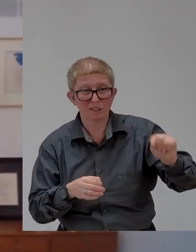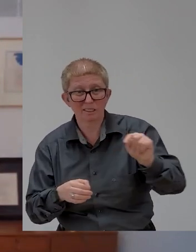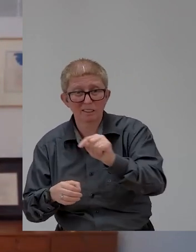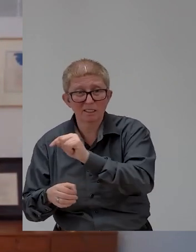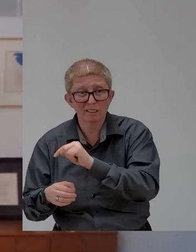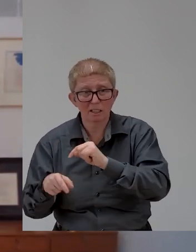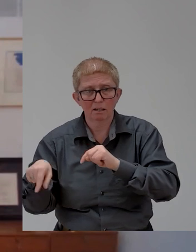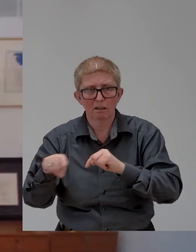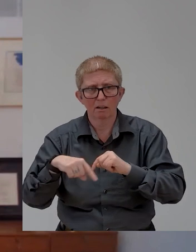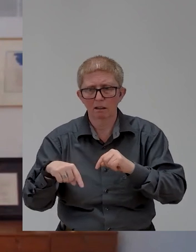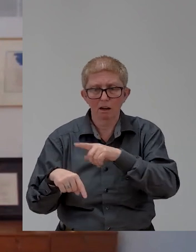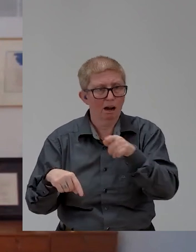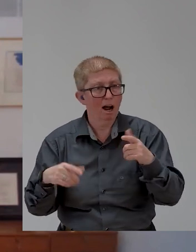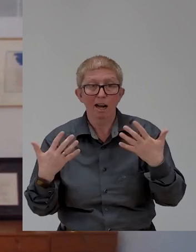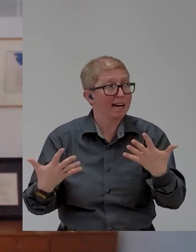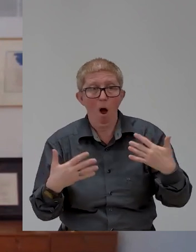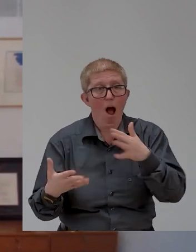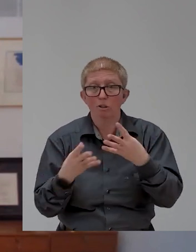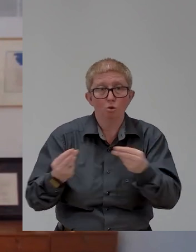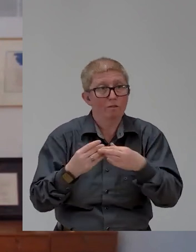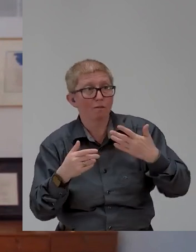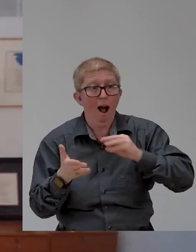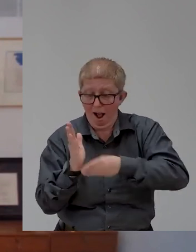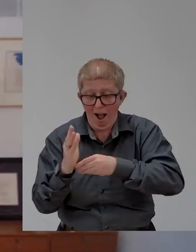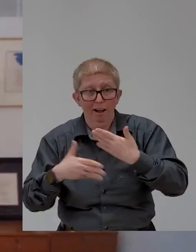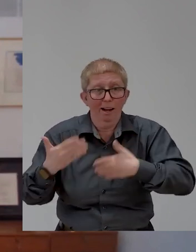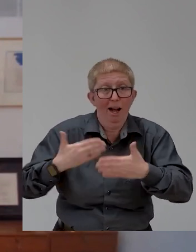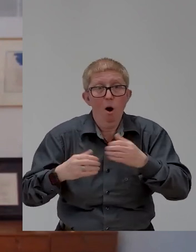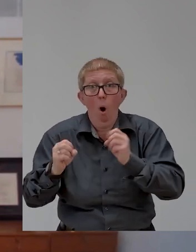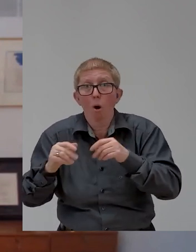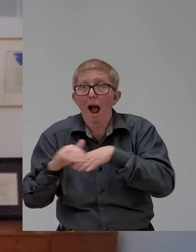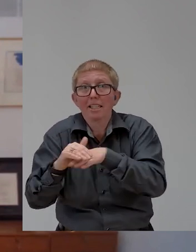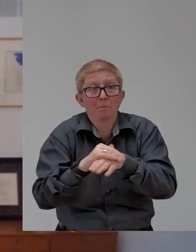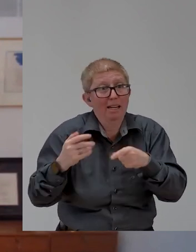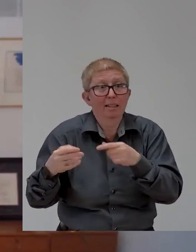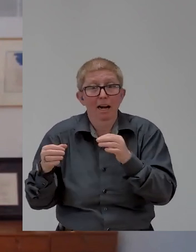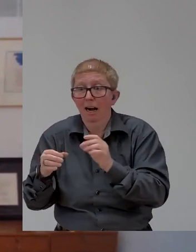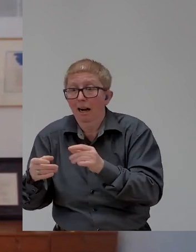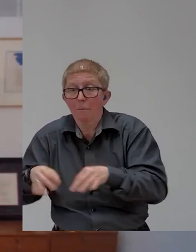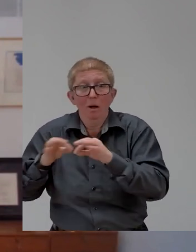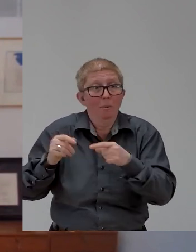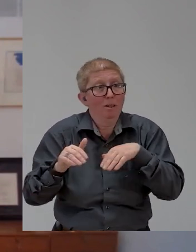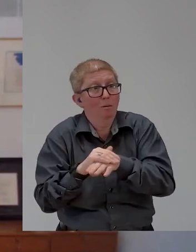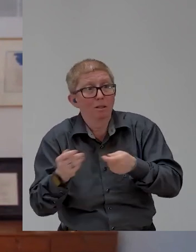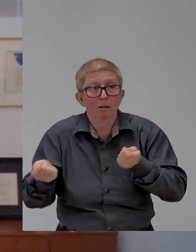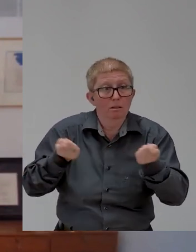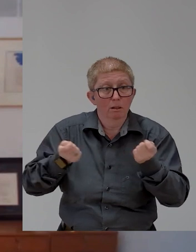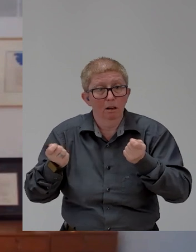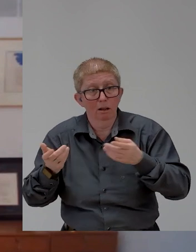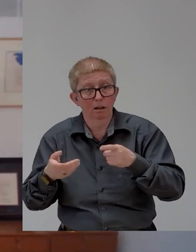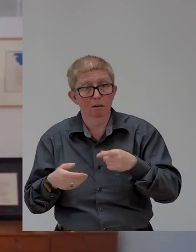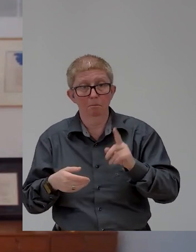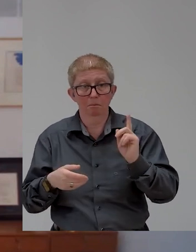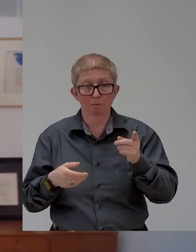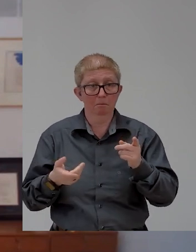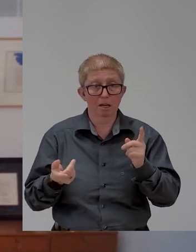emergency procurement authority and bypassed all the accessibility controls and acquired a whole bunch of inaccessible technology. So,